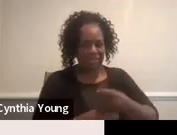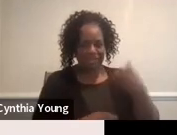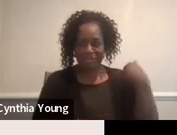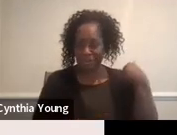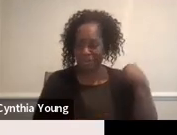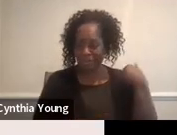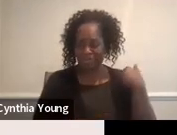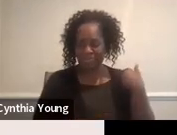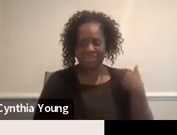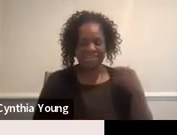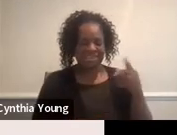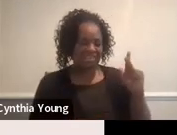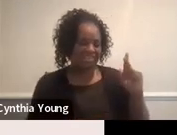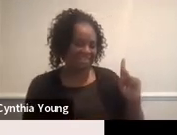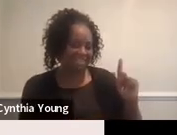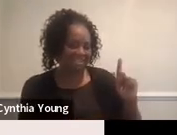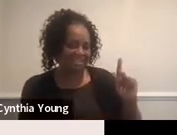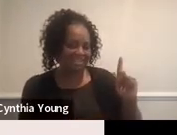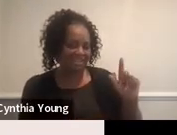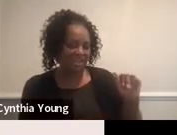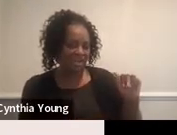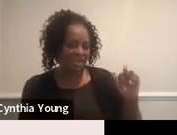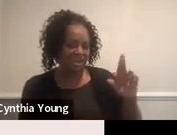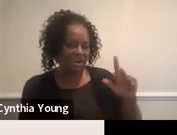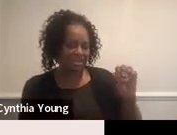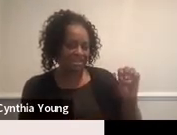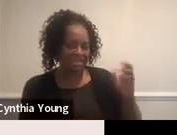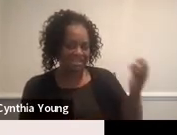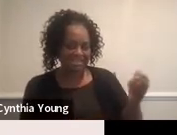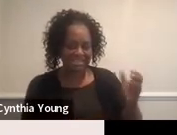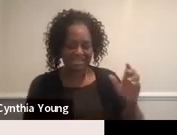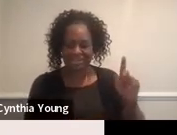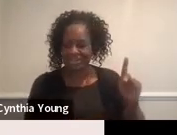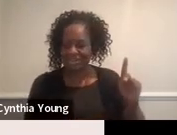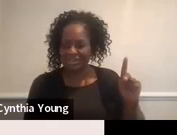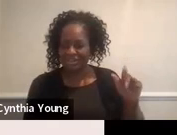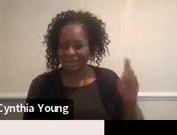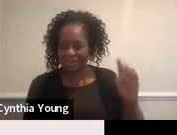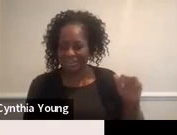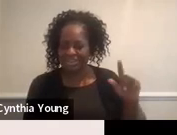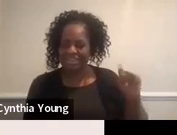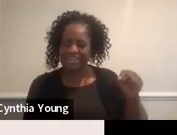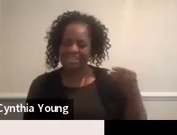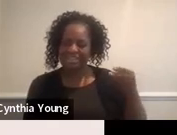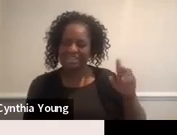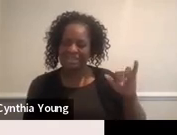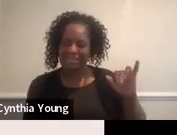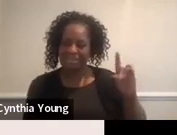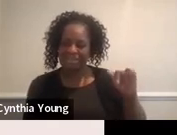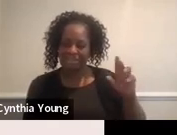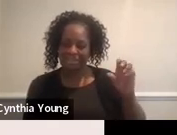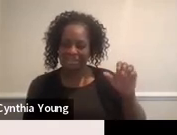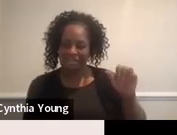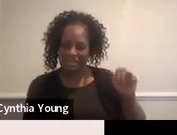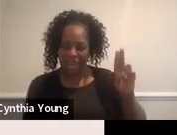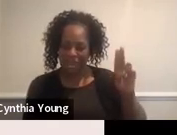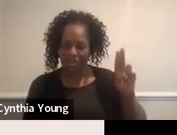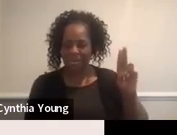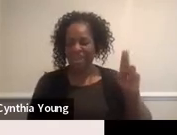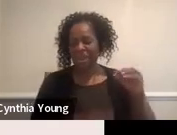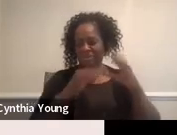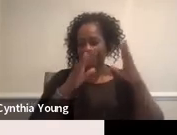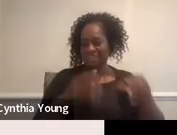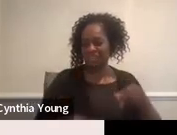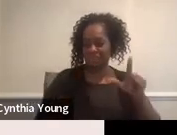And Carly is here. I'm Carly Thibodeau. I joined the team in July. And before that, I was a teacher